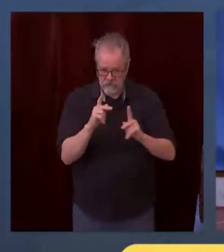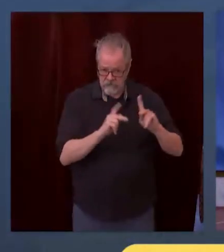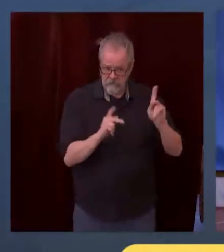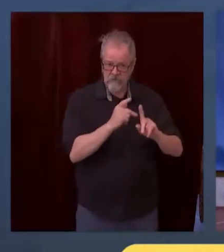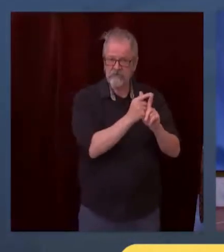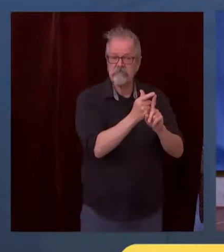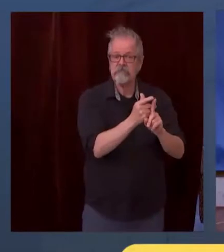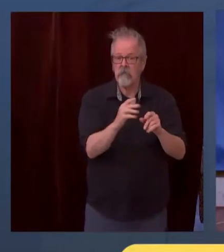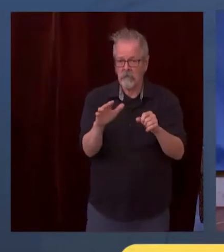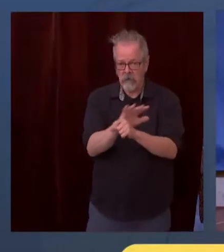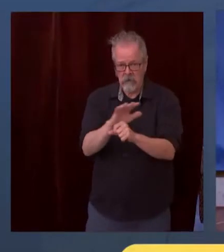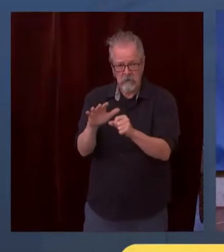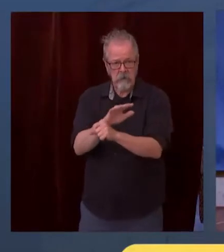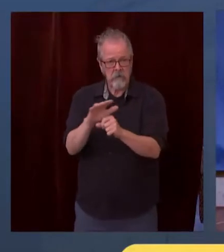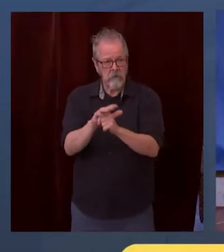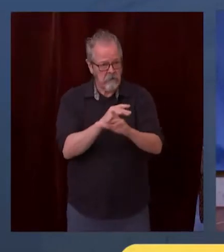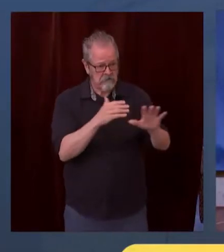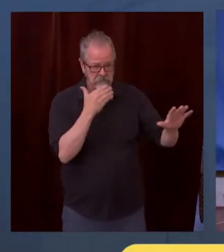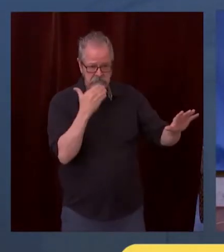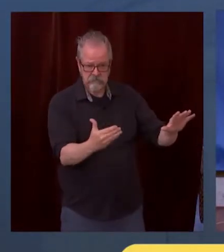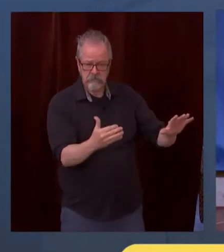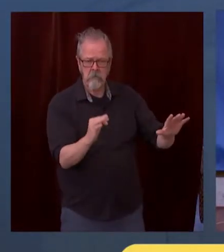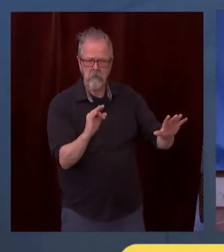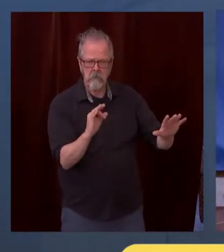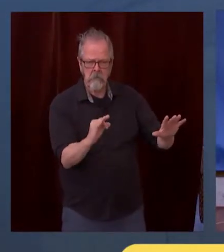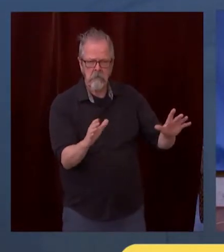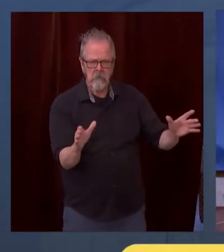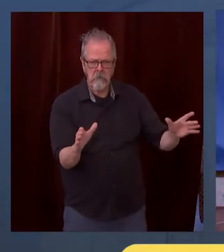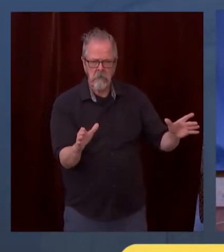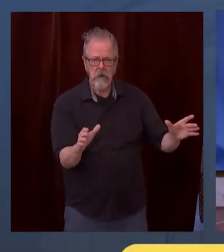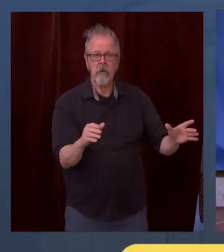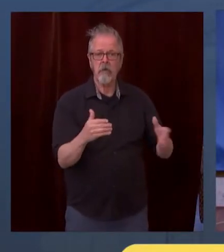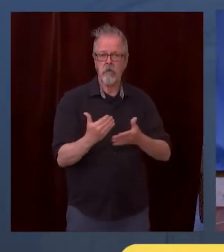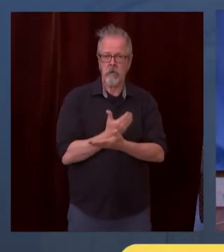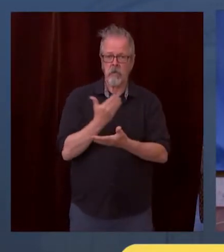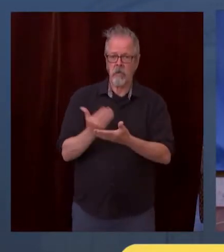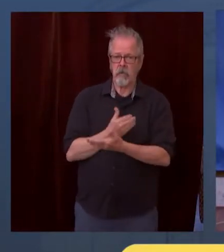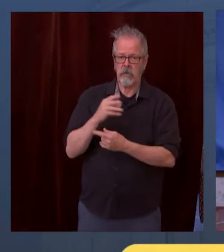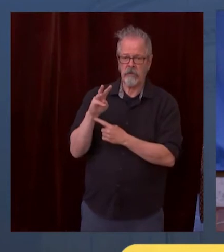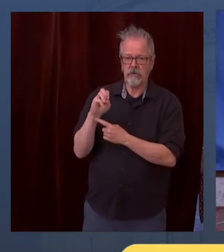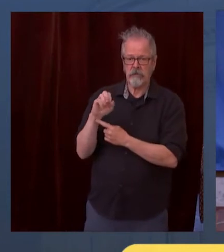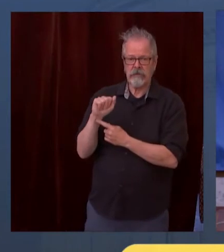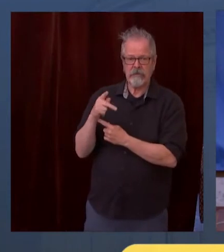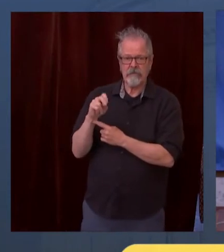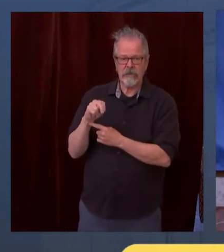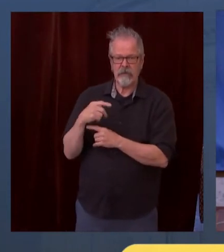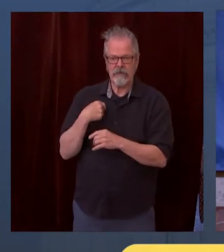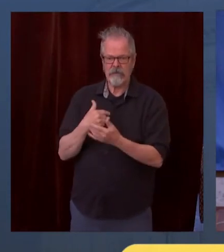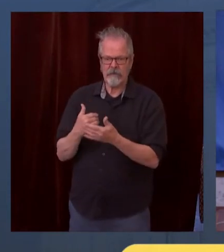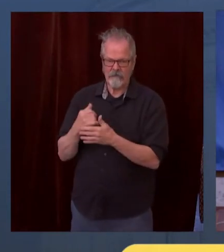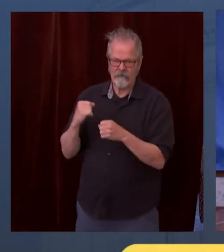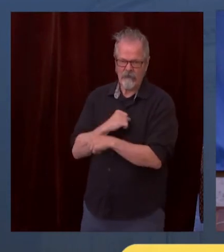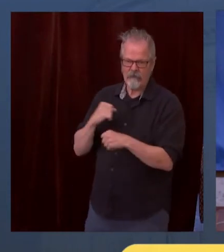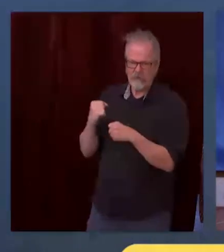We have simultaneously a new weapon in the fight against this pandemic, namely this incredibly safe and effective vaccine.